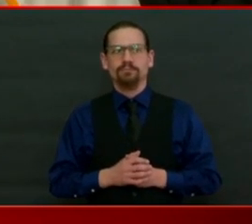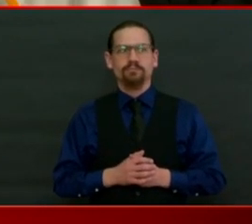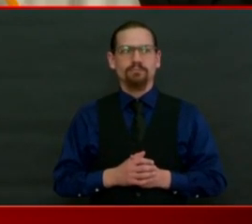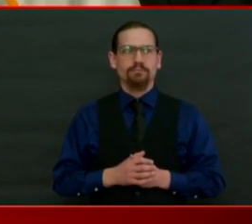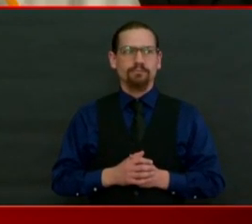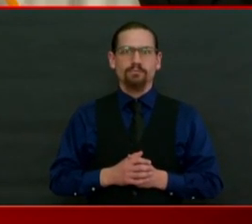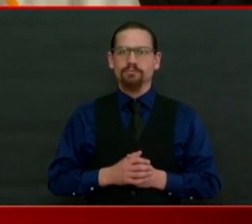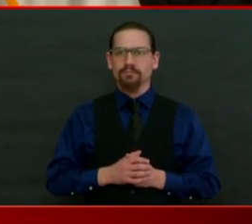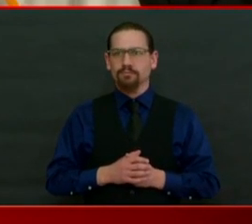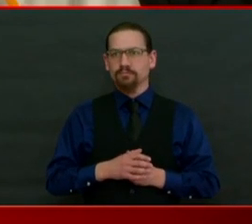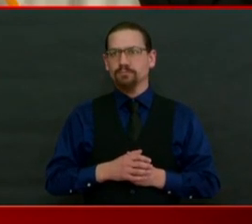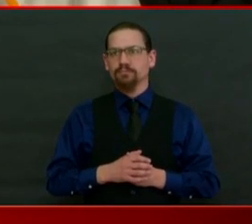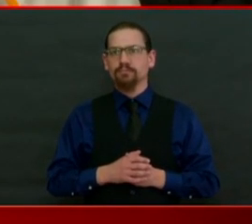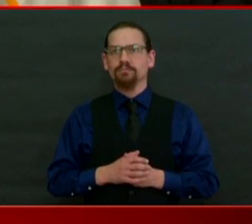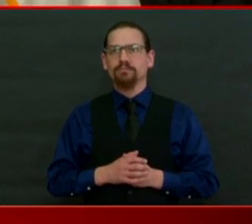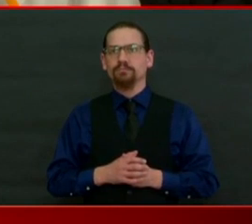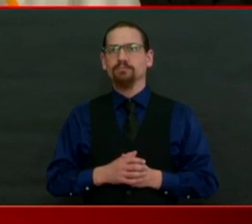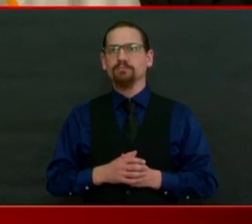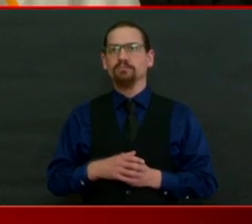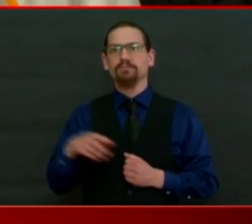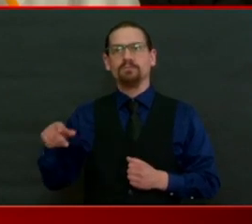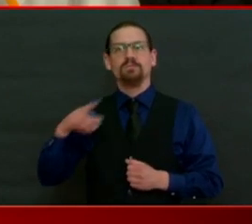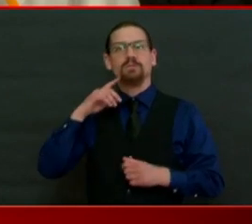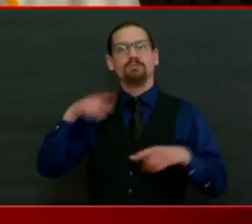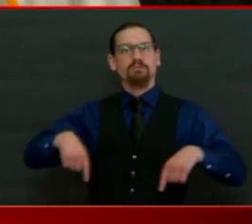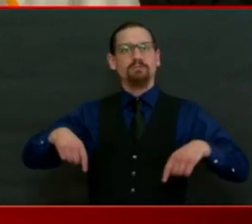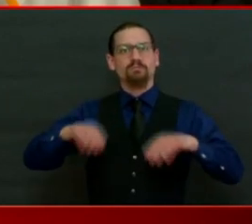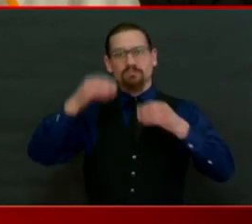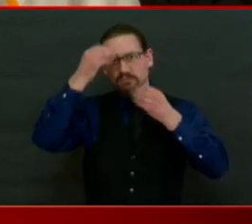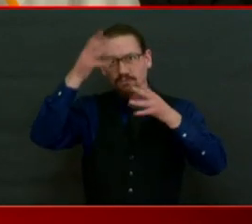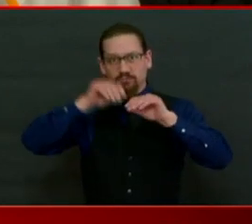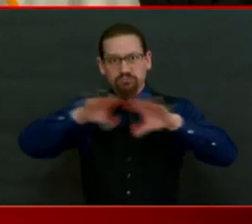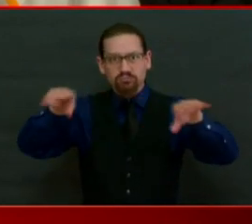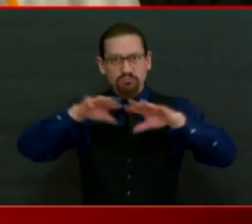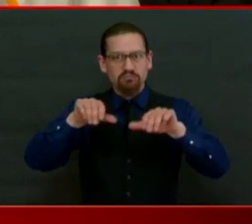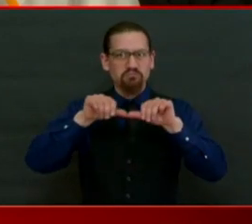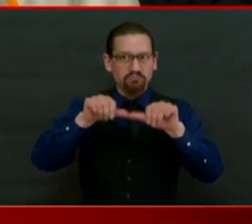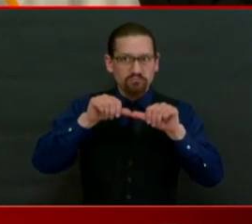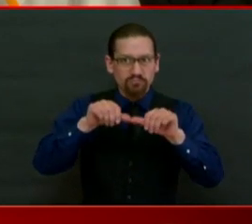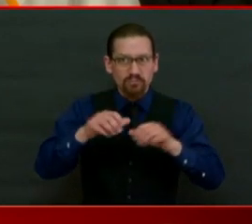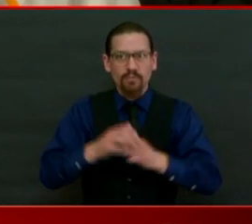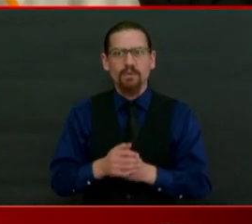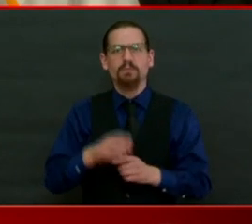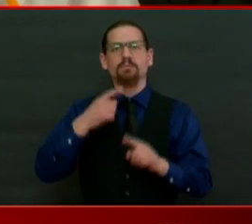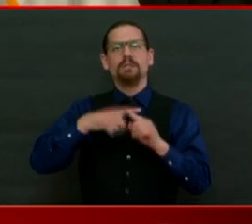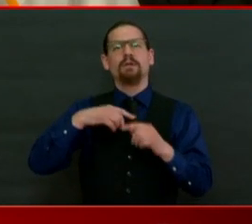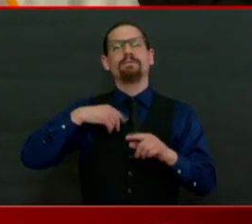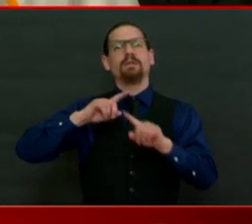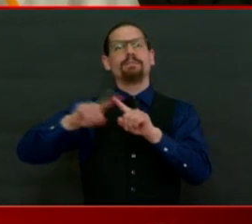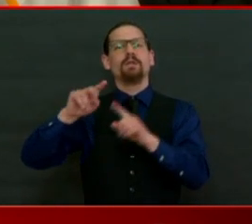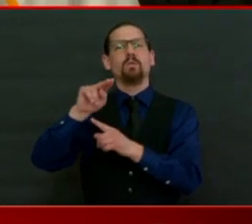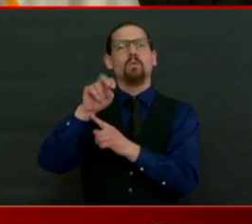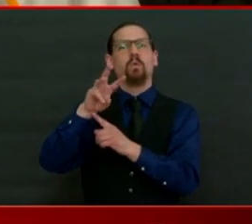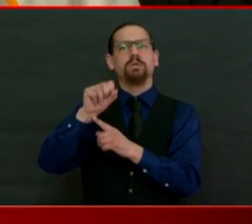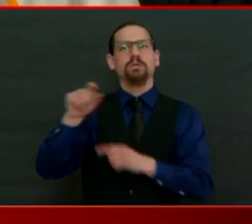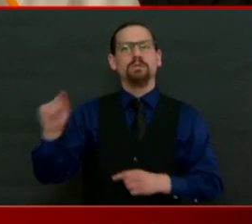beyond English, Spanish and American Sign Language? Is there an info hub for other language speakers?